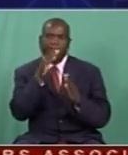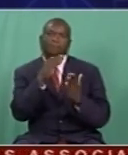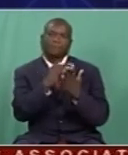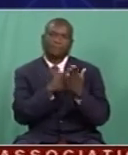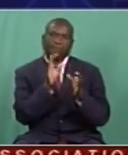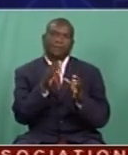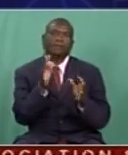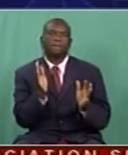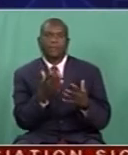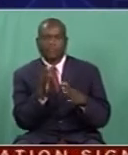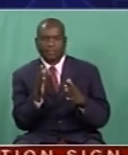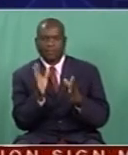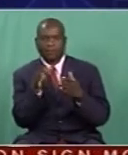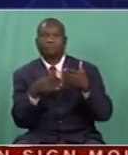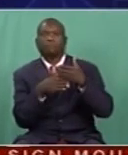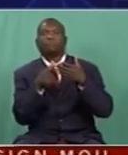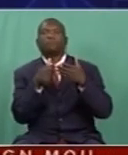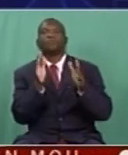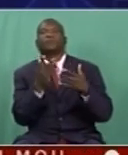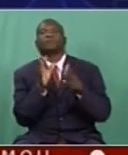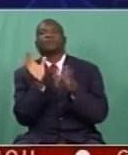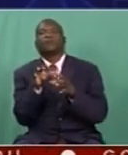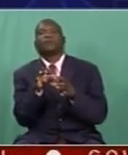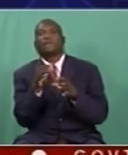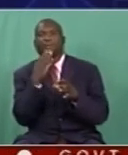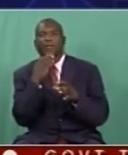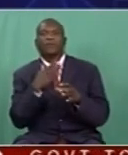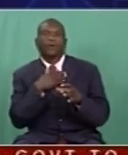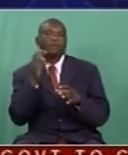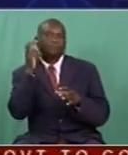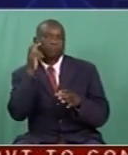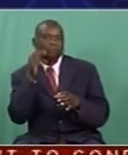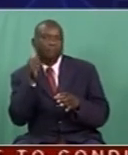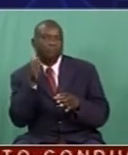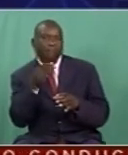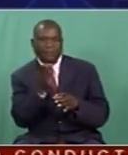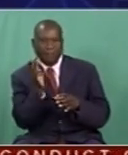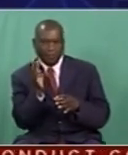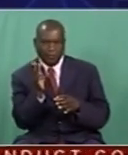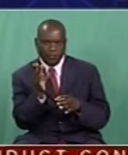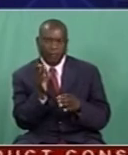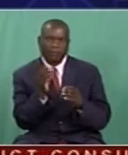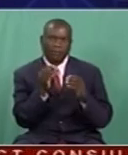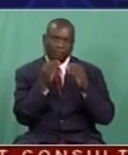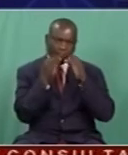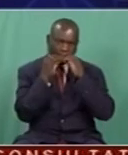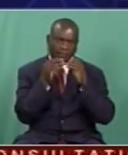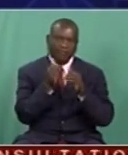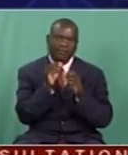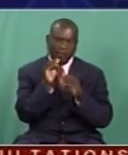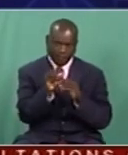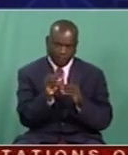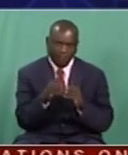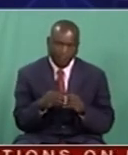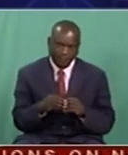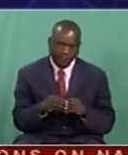a music station, we're also bringing in music features, you know, so that we attract listenership. If we attract listenership, then brands also come on board to advertise on it.